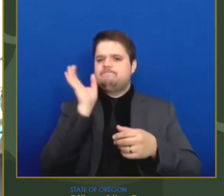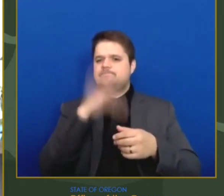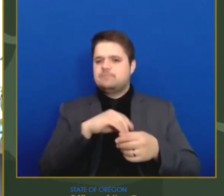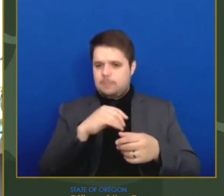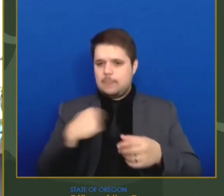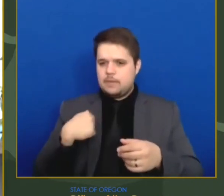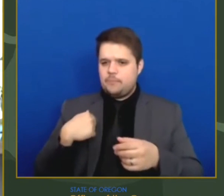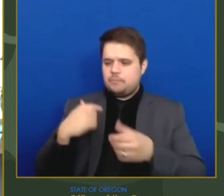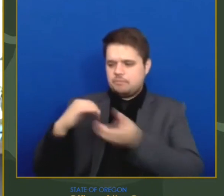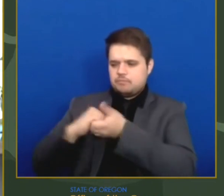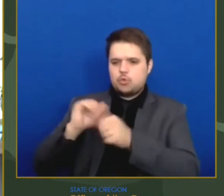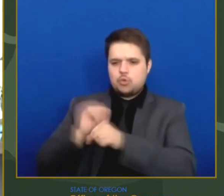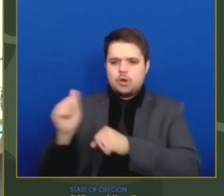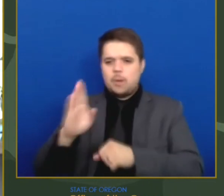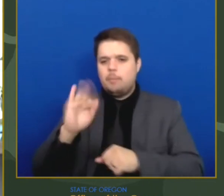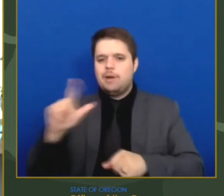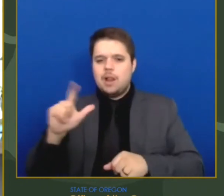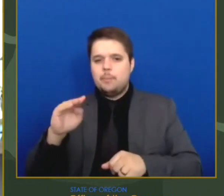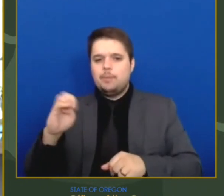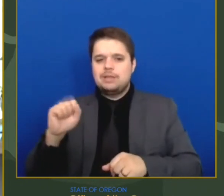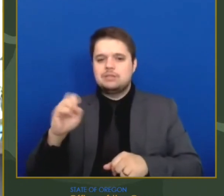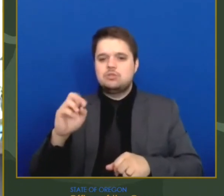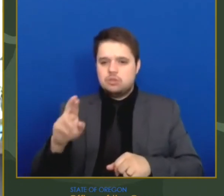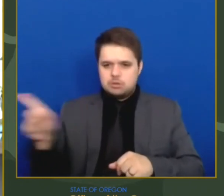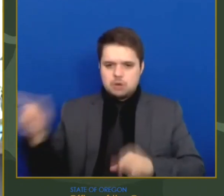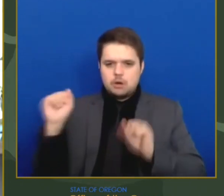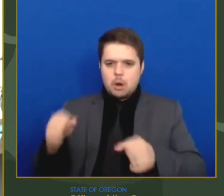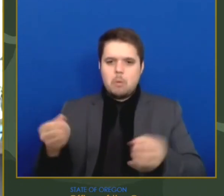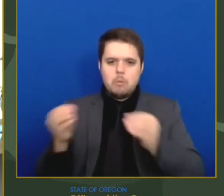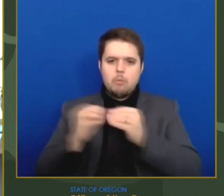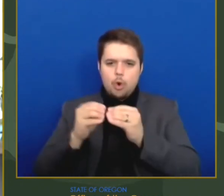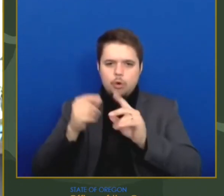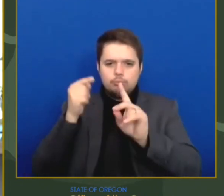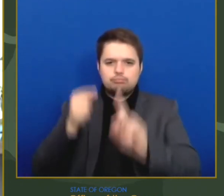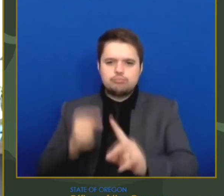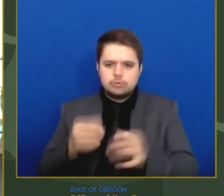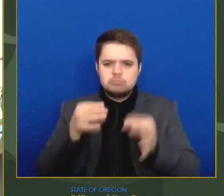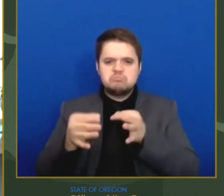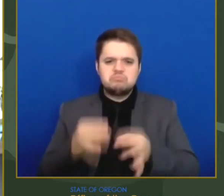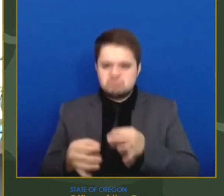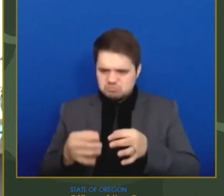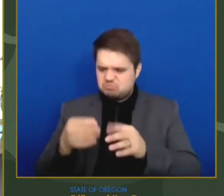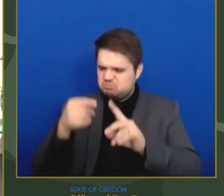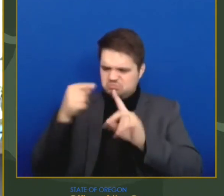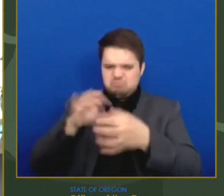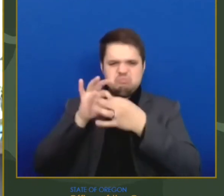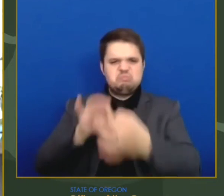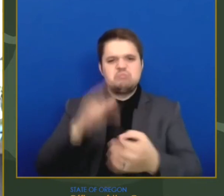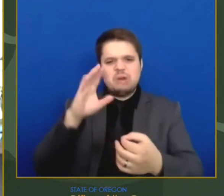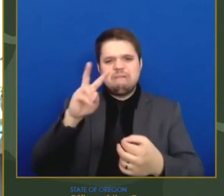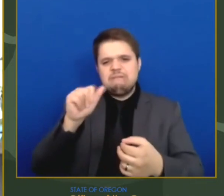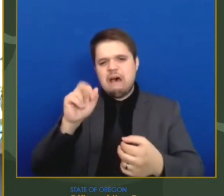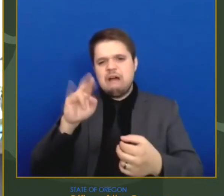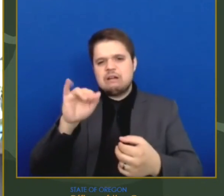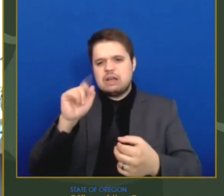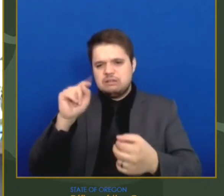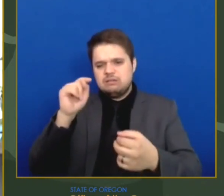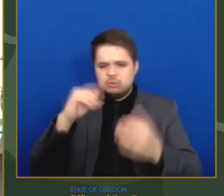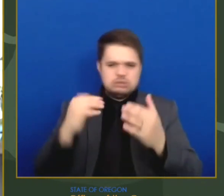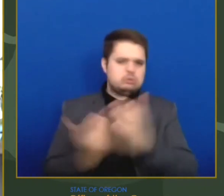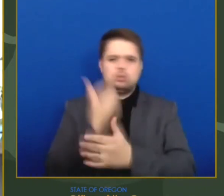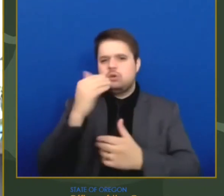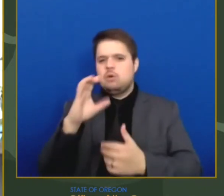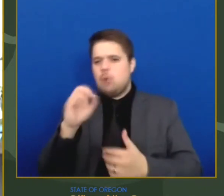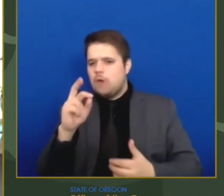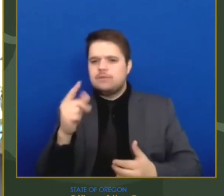to answer your questions about this new finding. So what does all of this mean? I want to acknowledge that